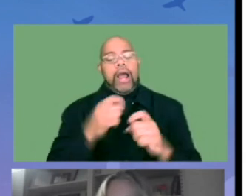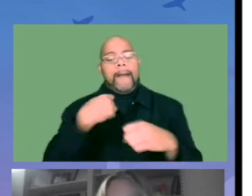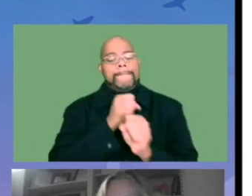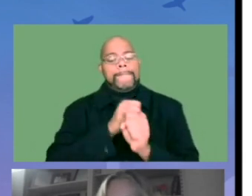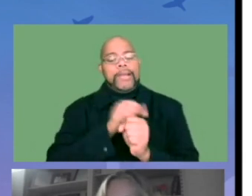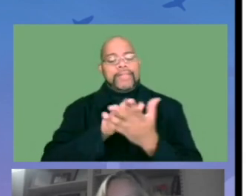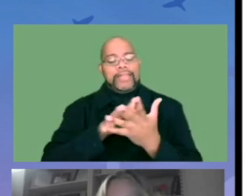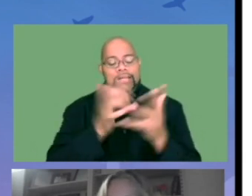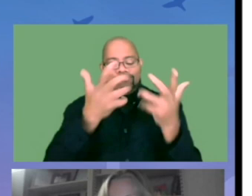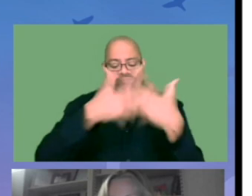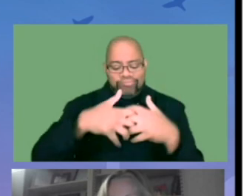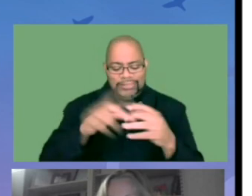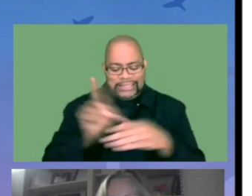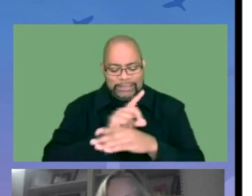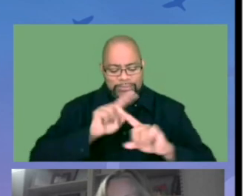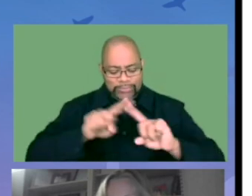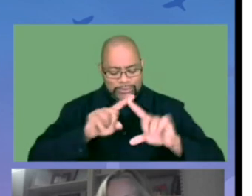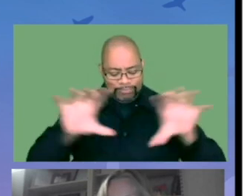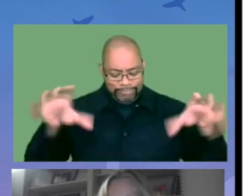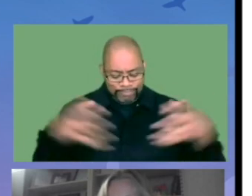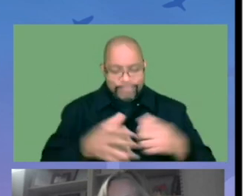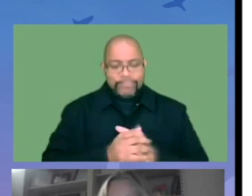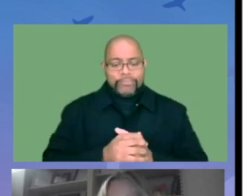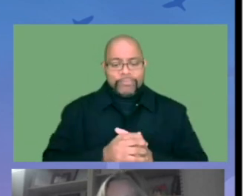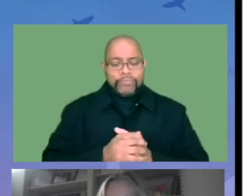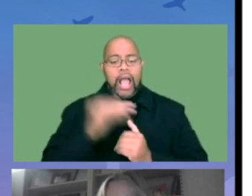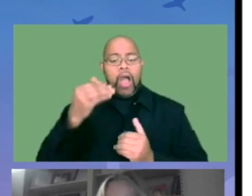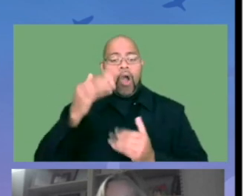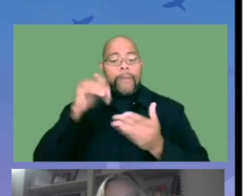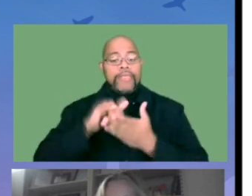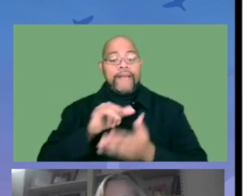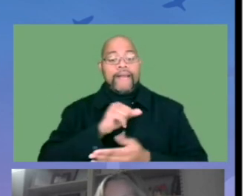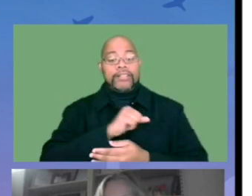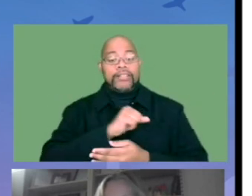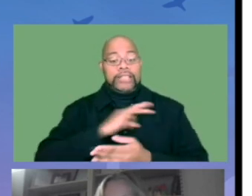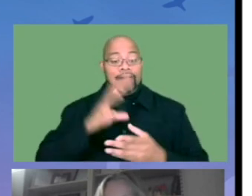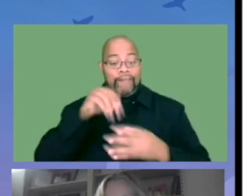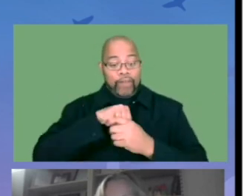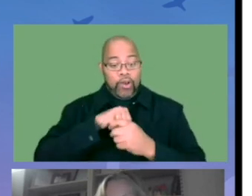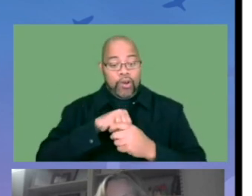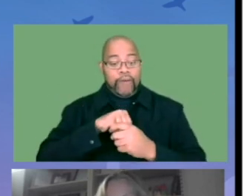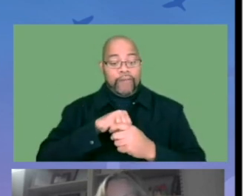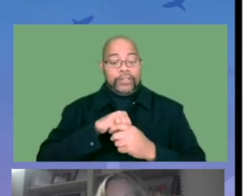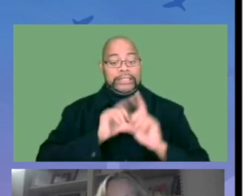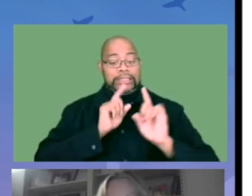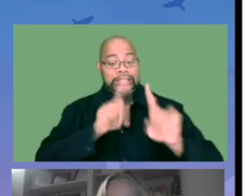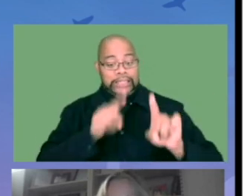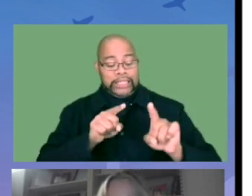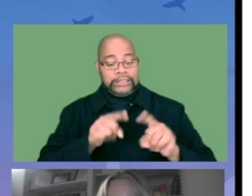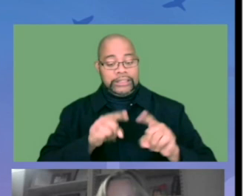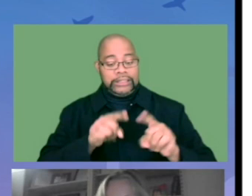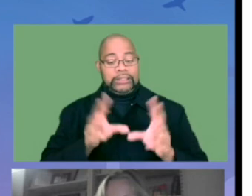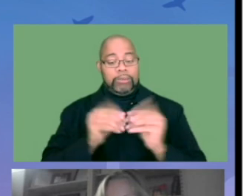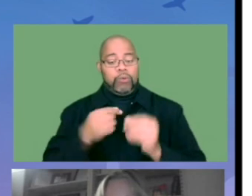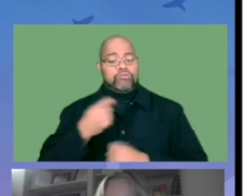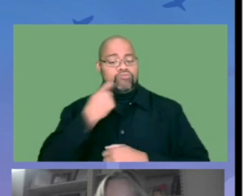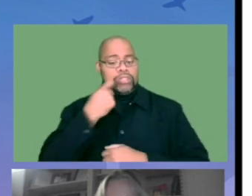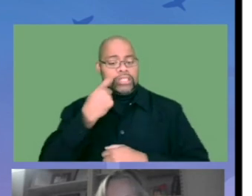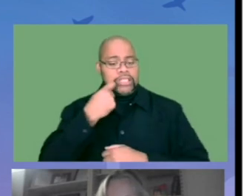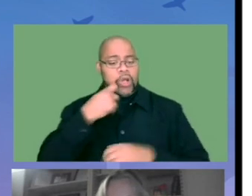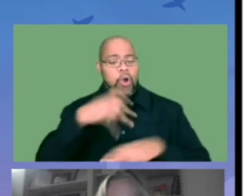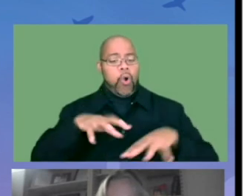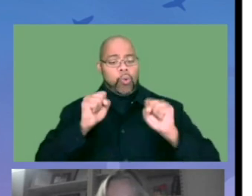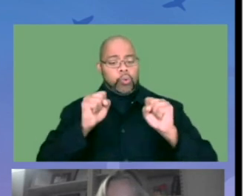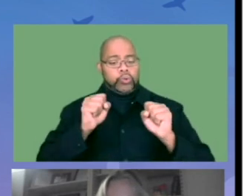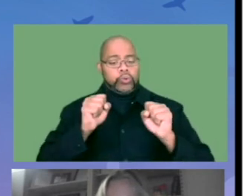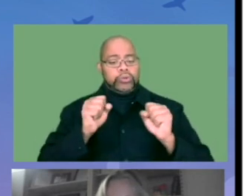teachers, educators, other adults in the building using the app. And then next fall, we're going to pilot it